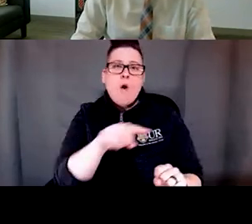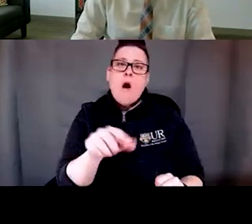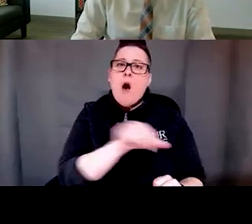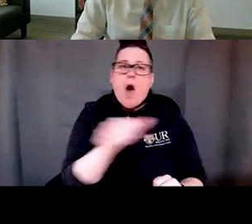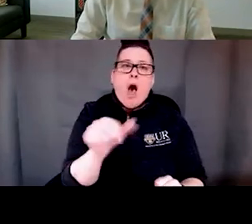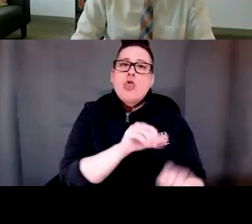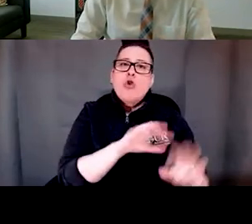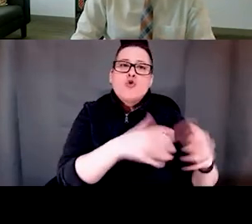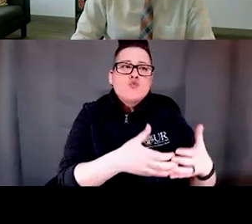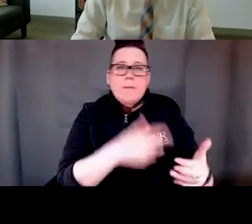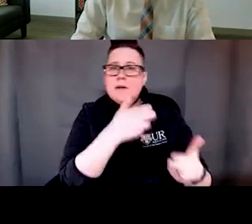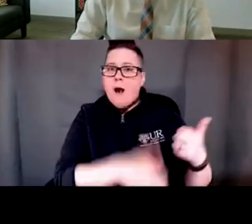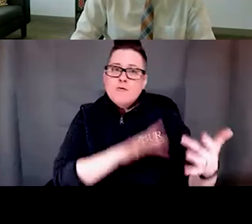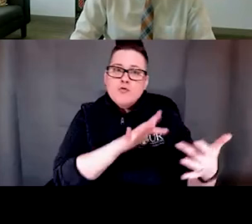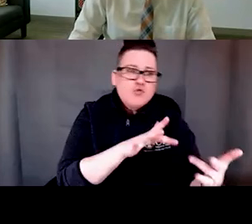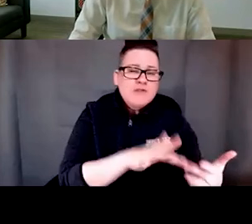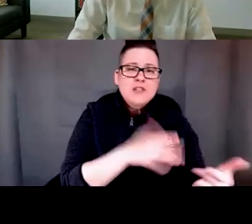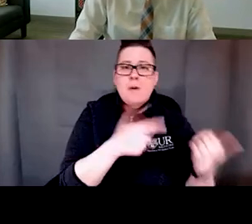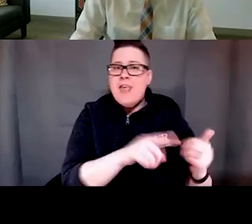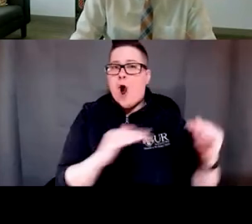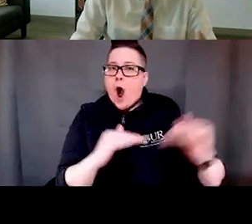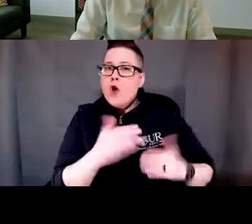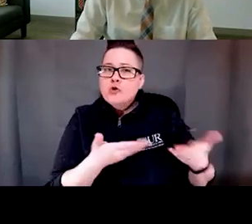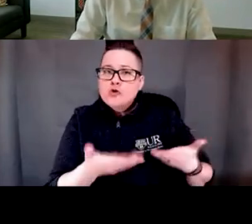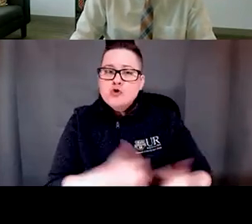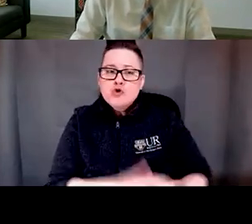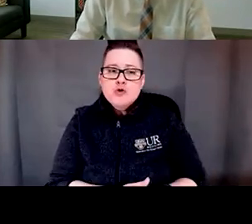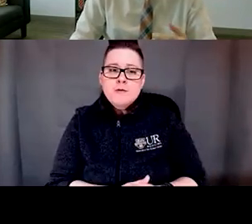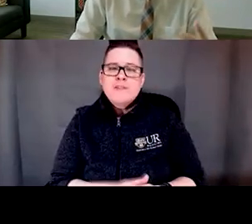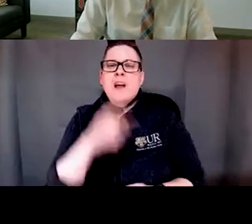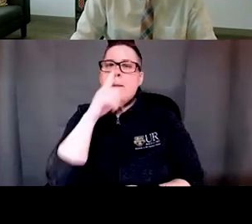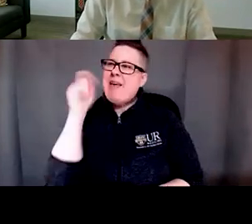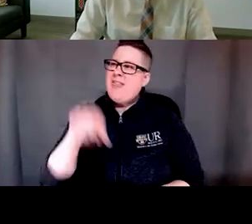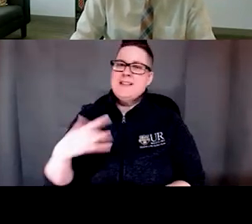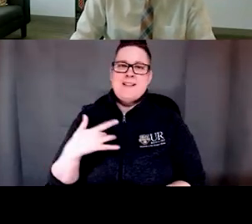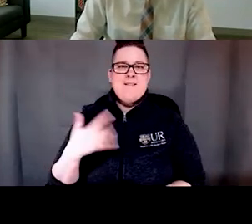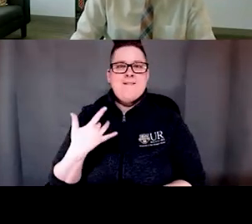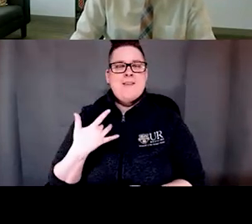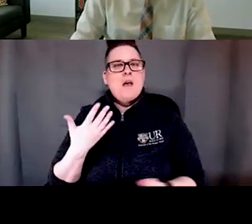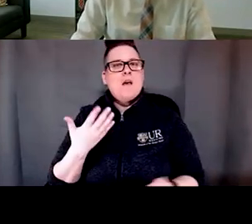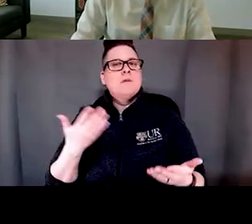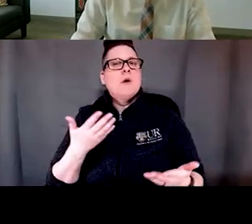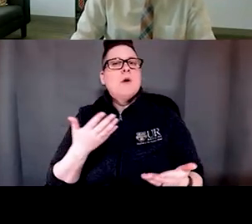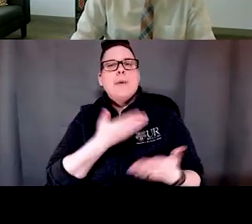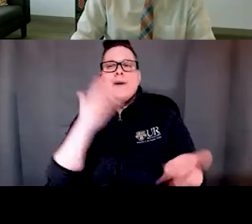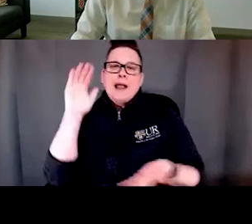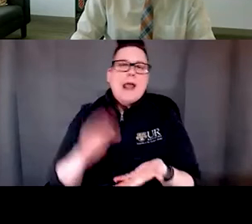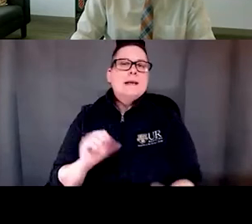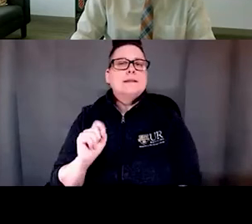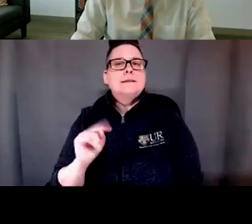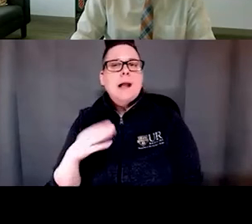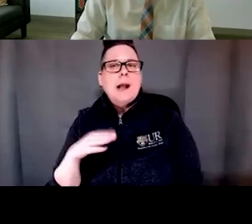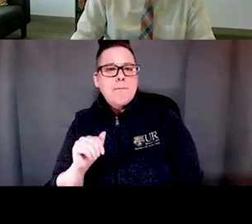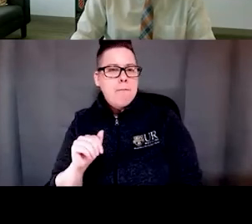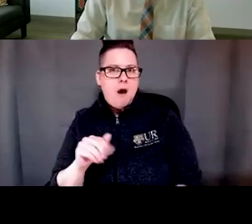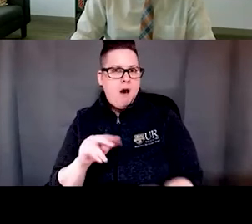populations because it's less stigmatizing it's very salient and it can be widely